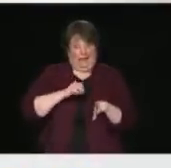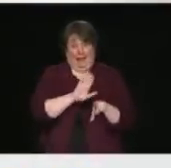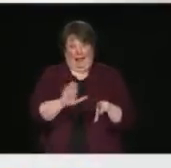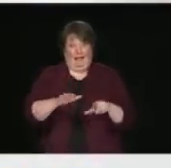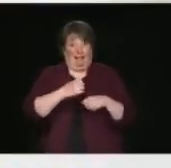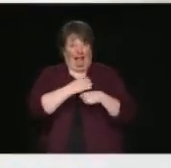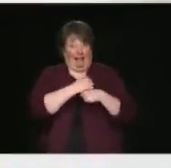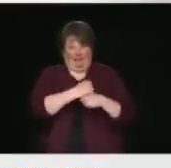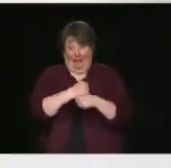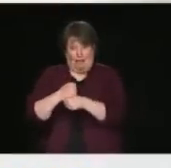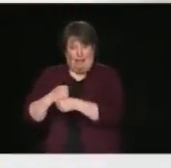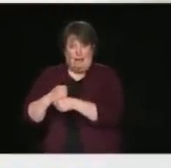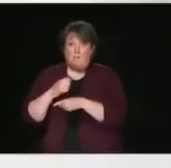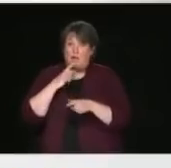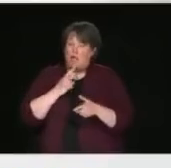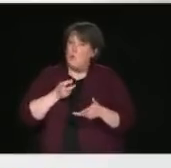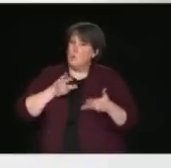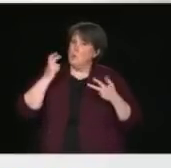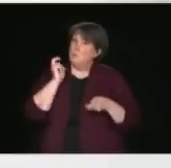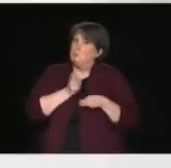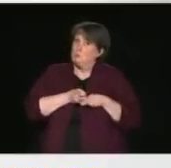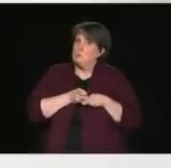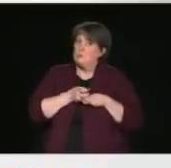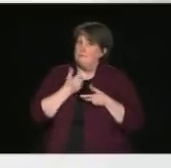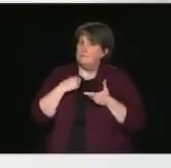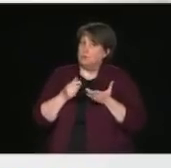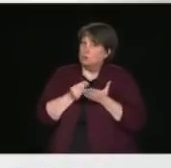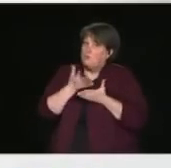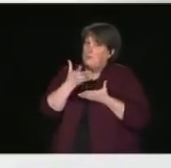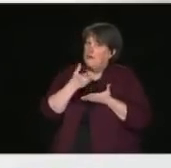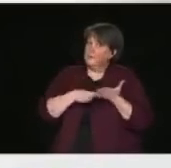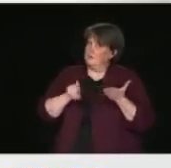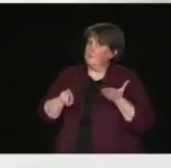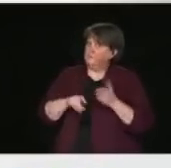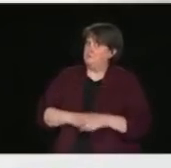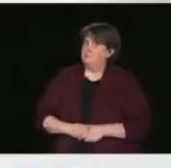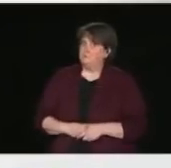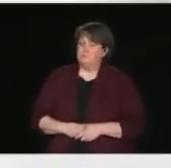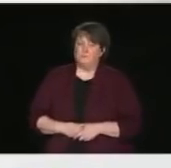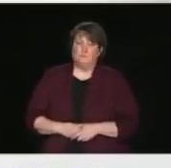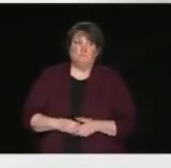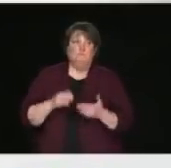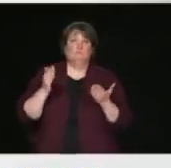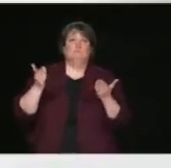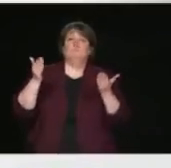Thank Thank you, Deputy Prime Minister. Operator, next question, please.